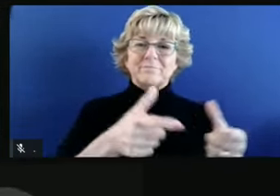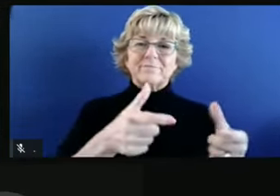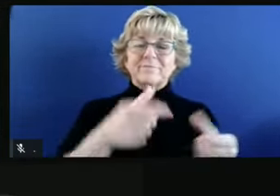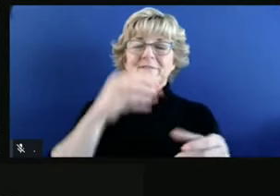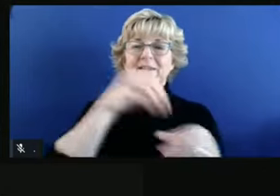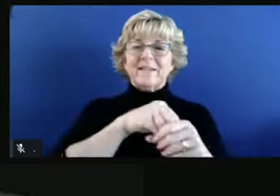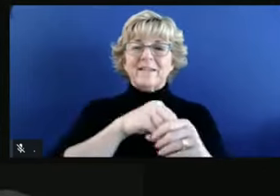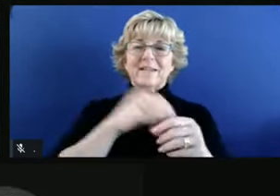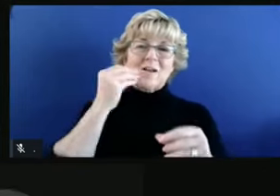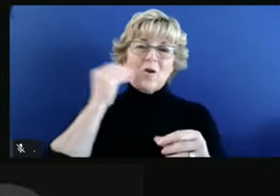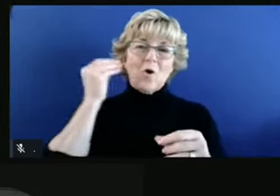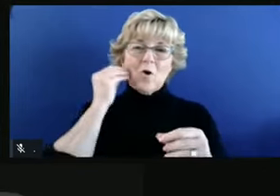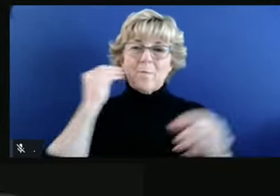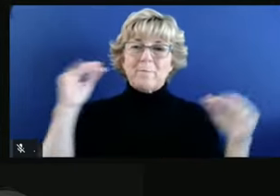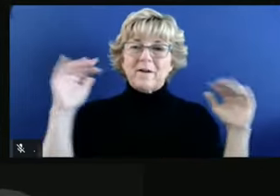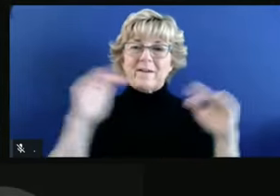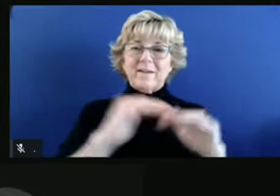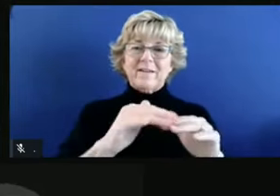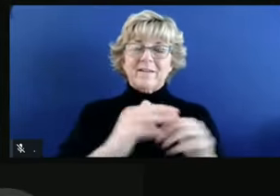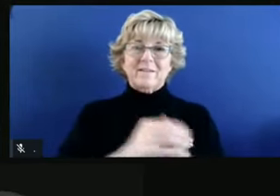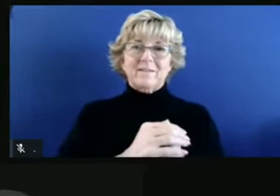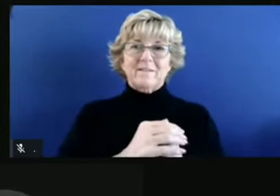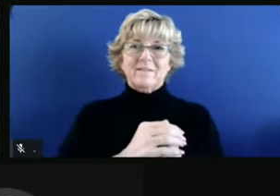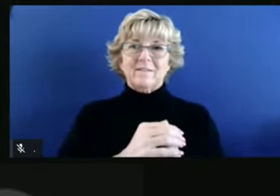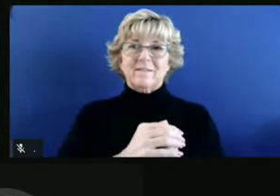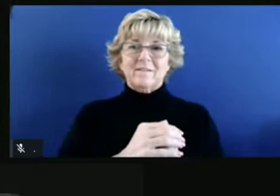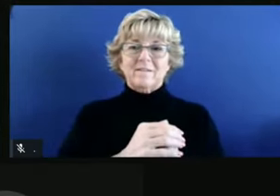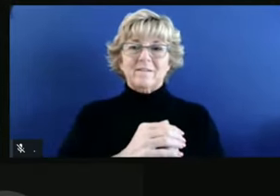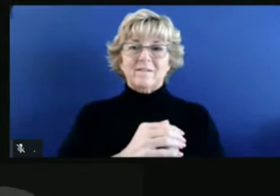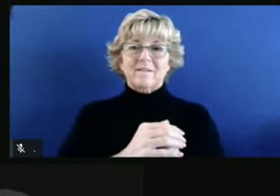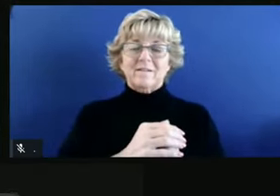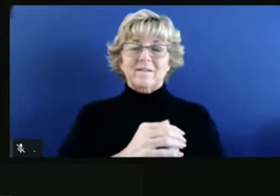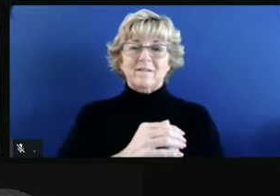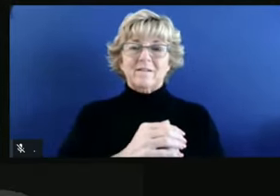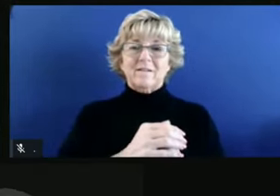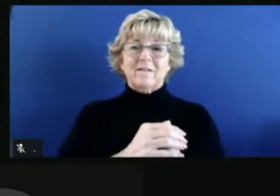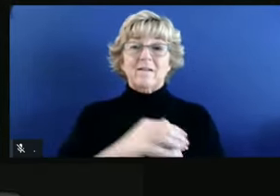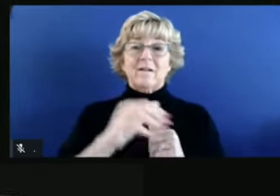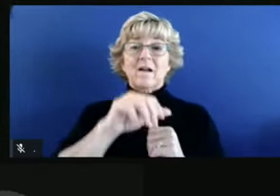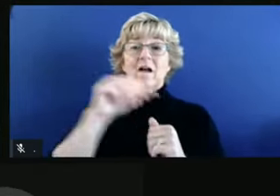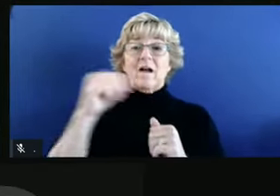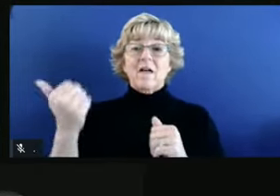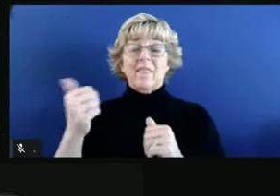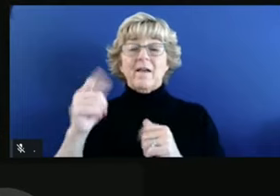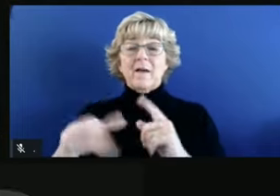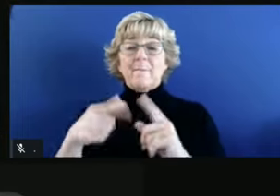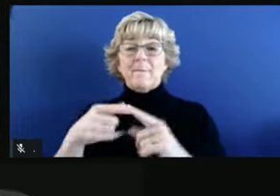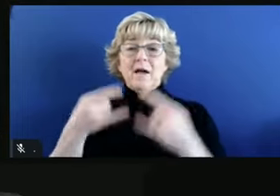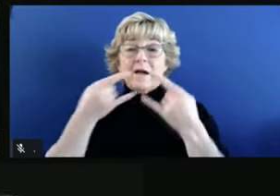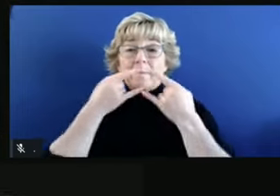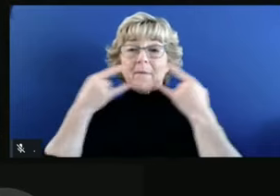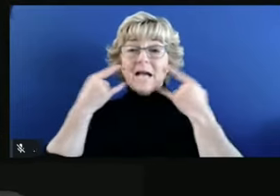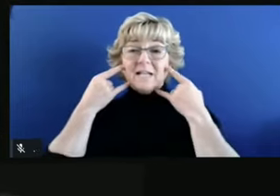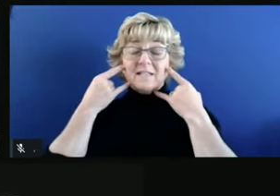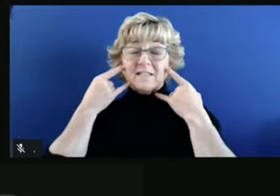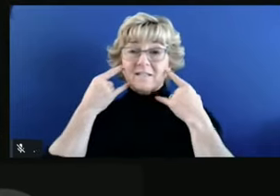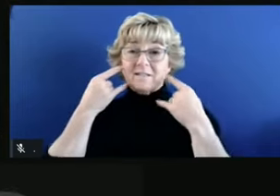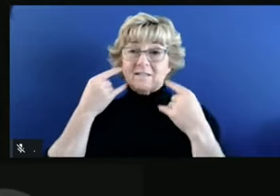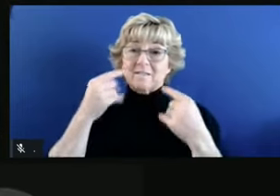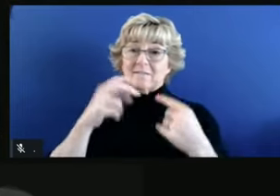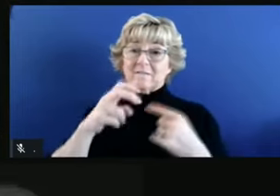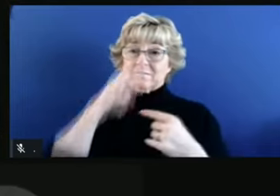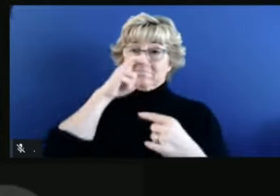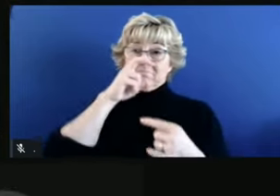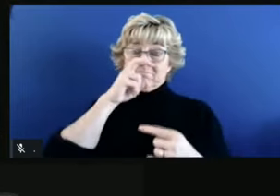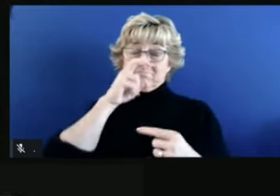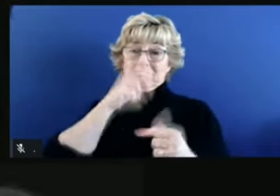thoughts on that. And then just to follow up on the earlier question on mask enforcement, the argument I keep hearing against